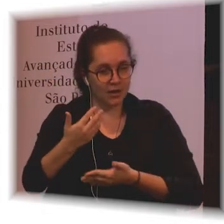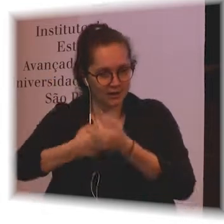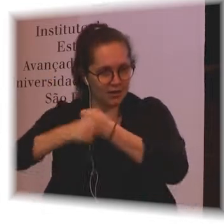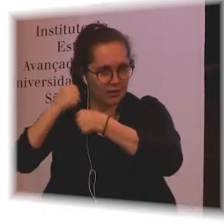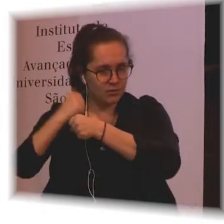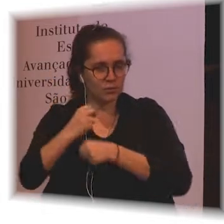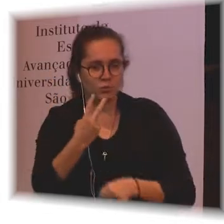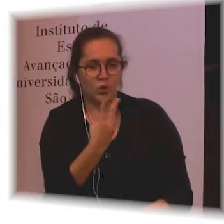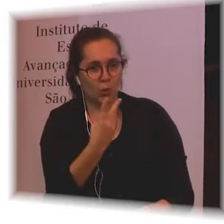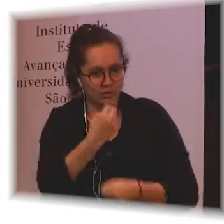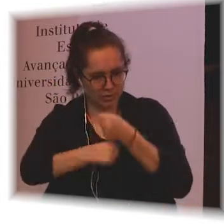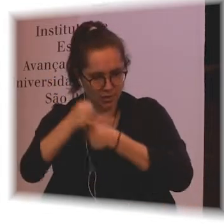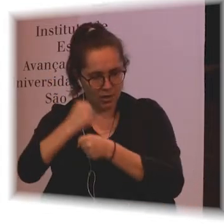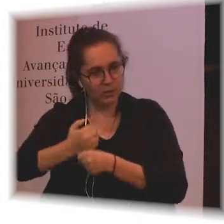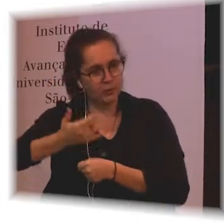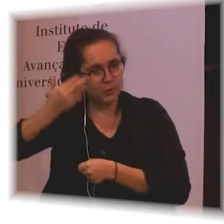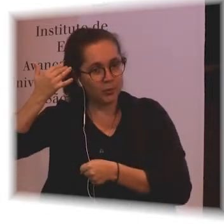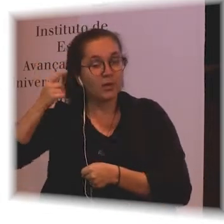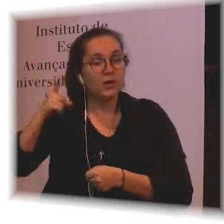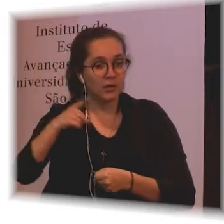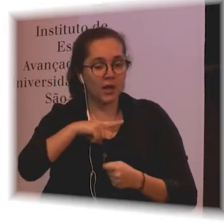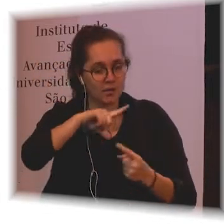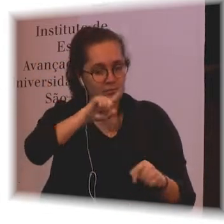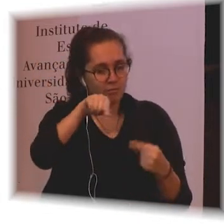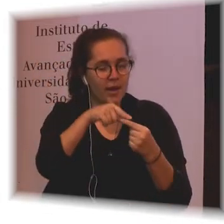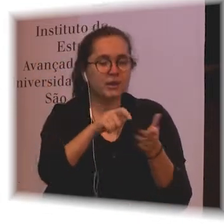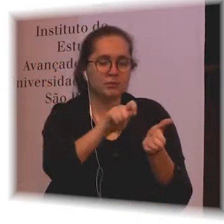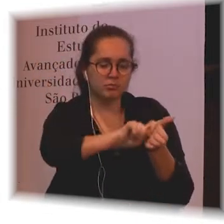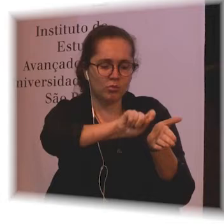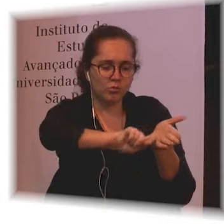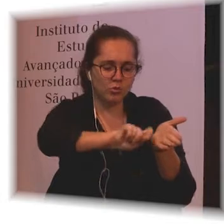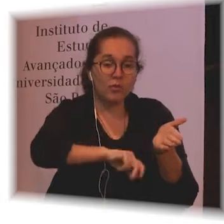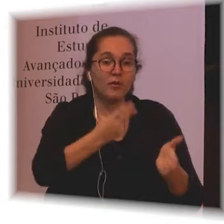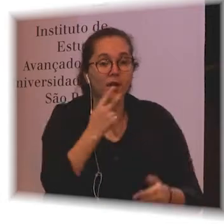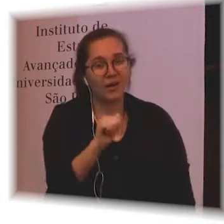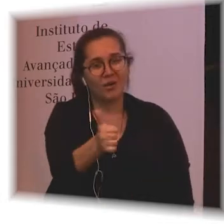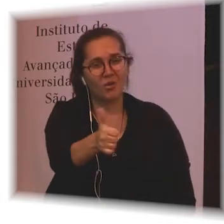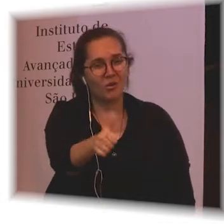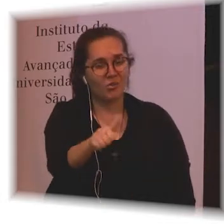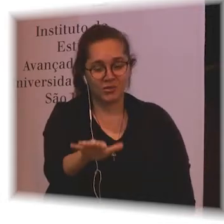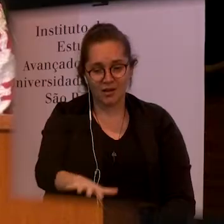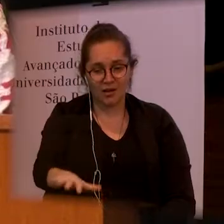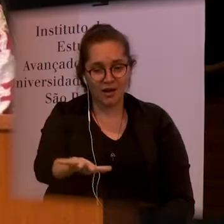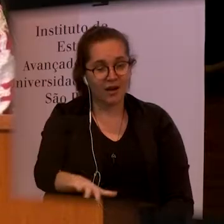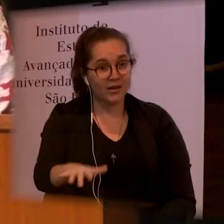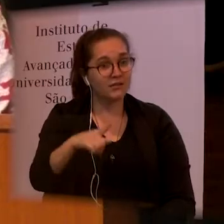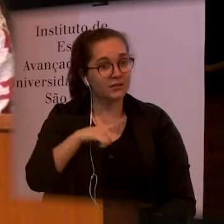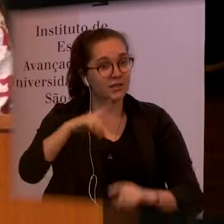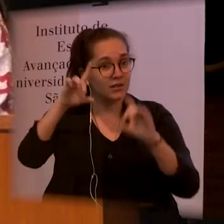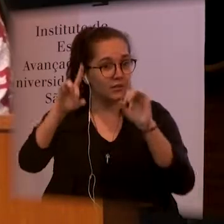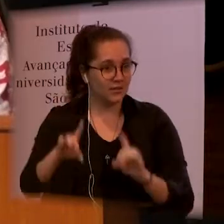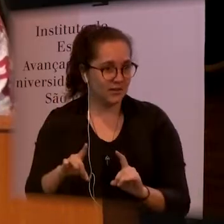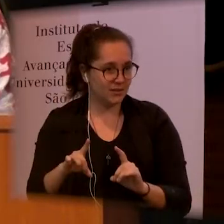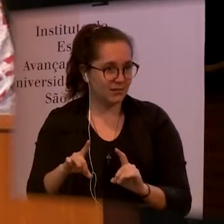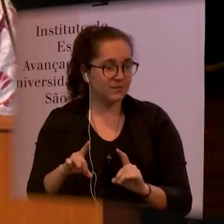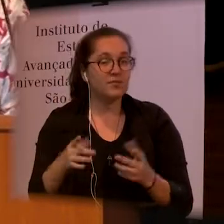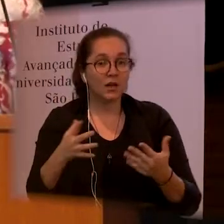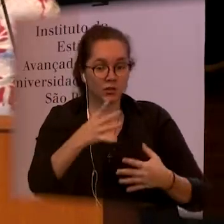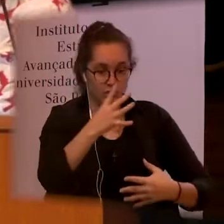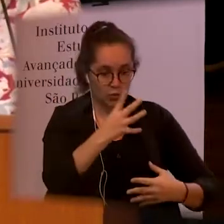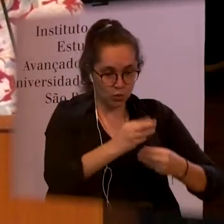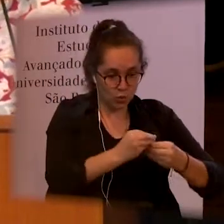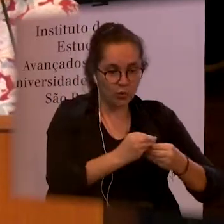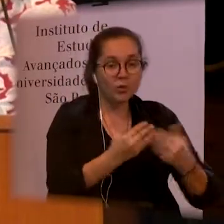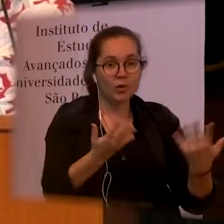mentions of disability. So, it's now thinking about how we include people with disabilities is going to be forced on us more and